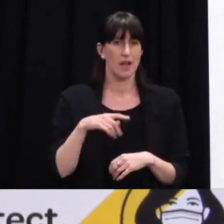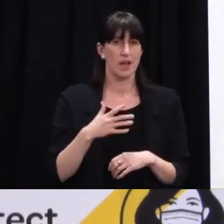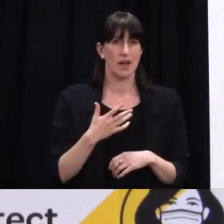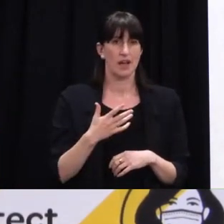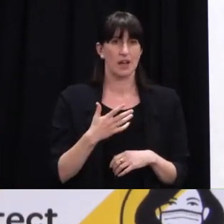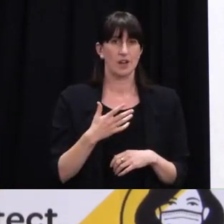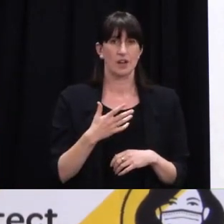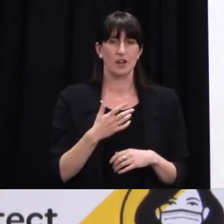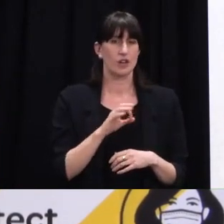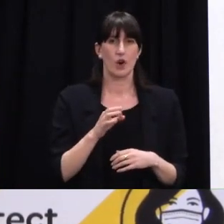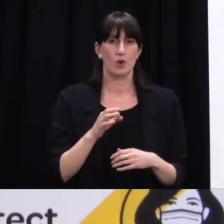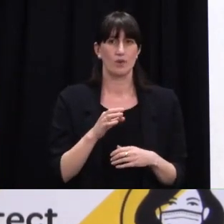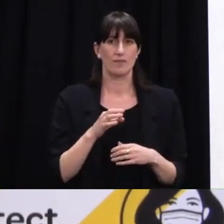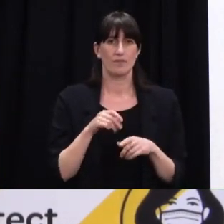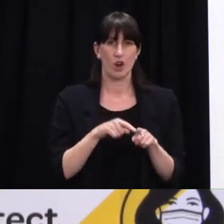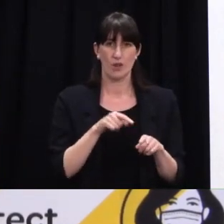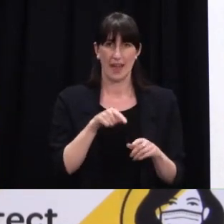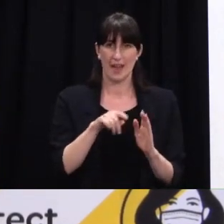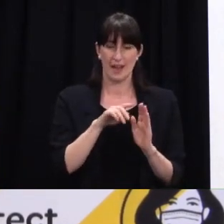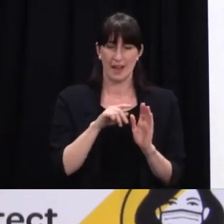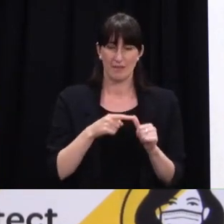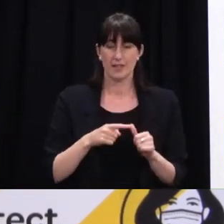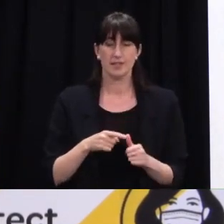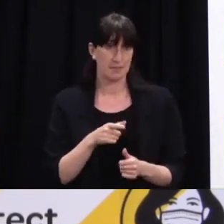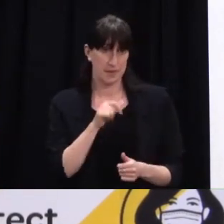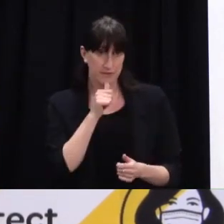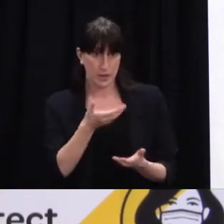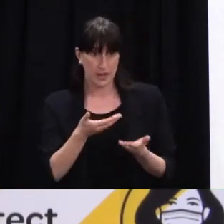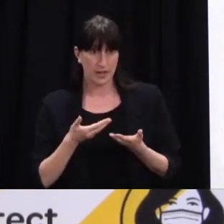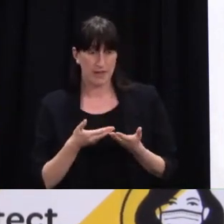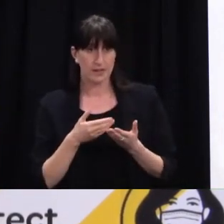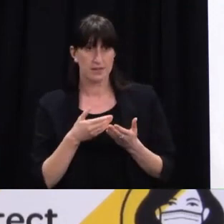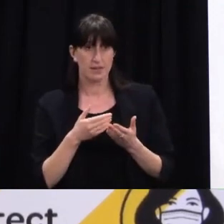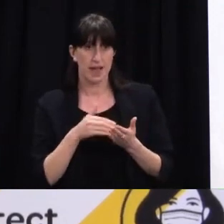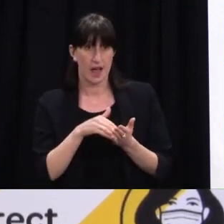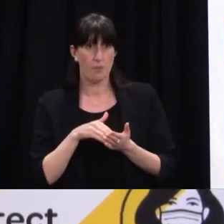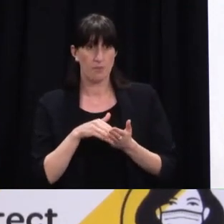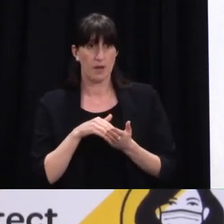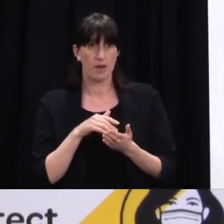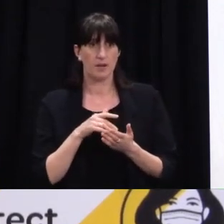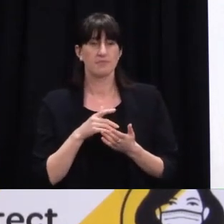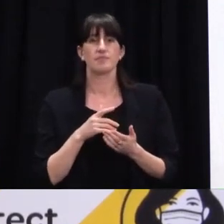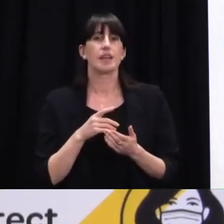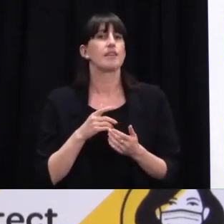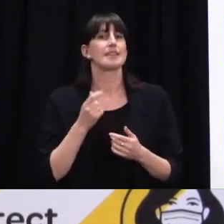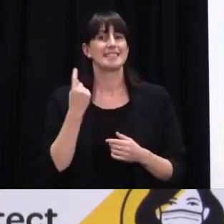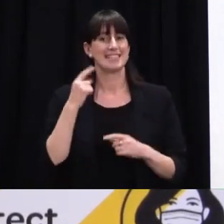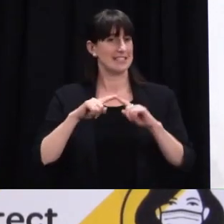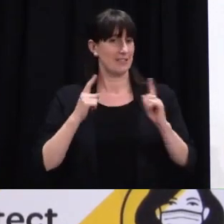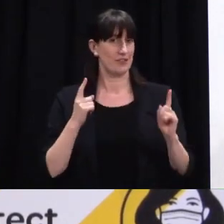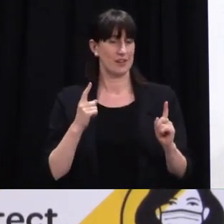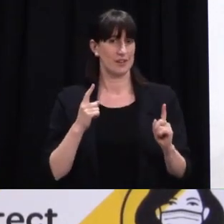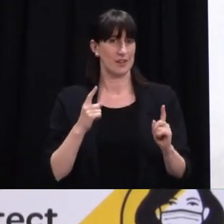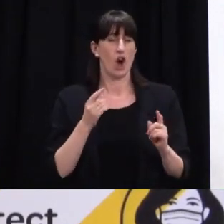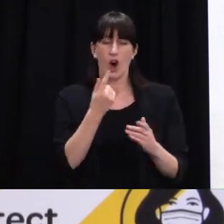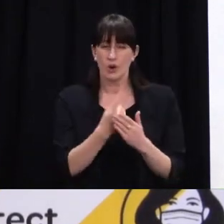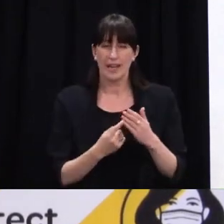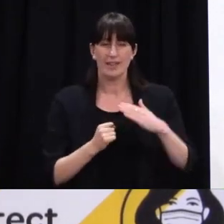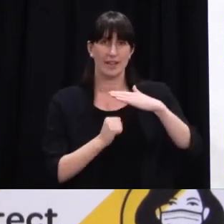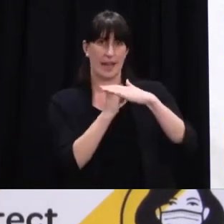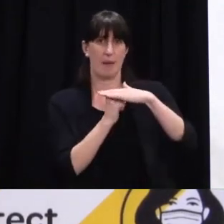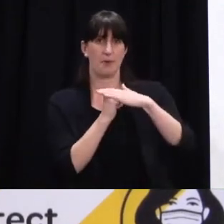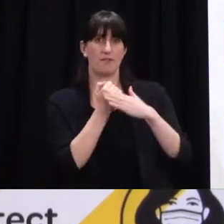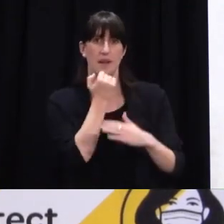that will help us a little bit so happy to take that away it shouldn't be different to what we were doing previously the only thing that's changed is the cap for